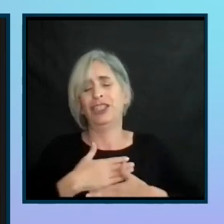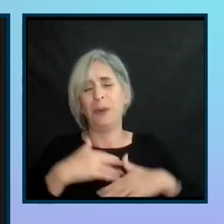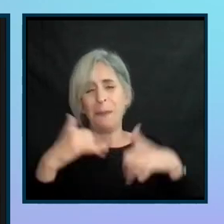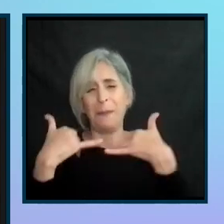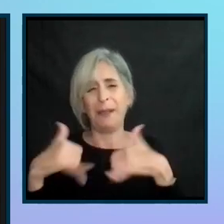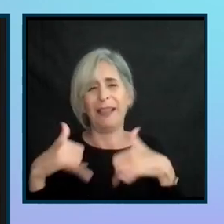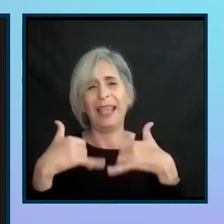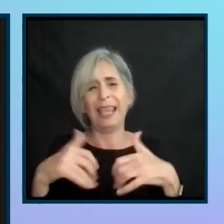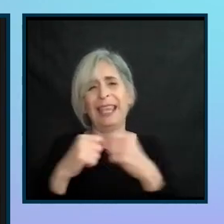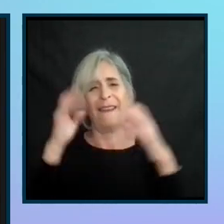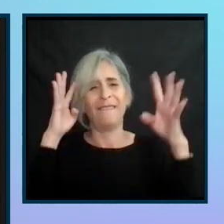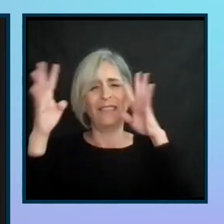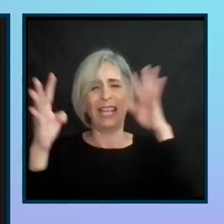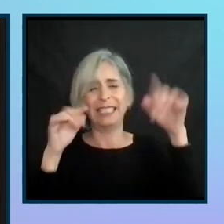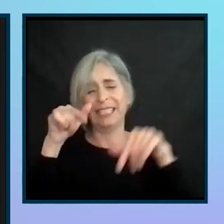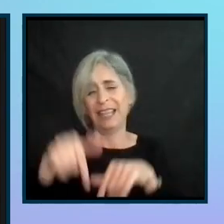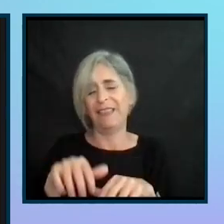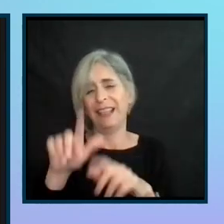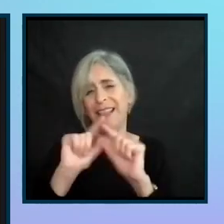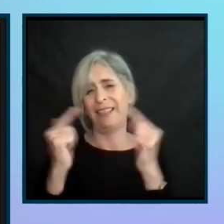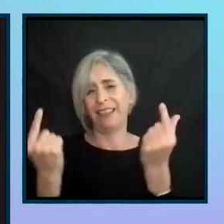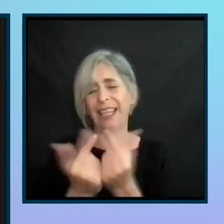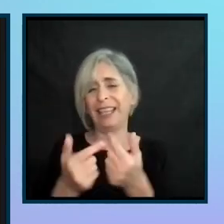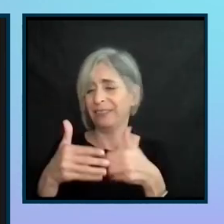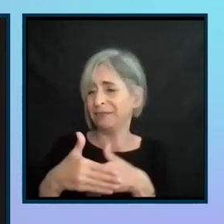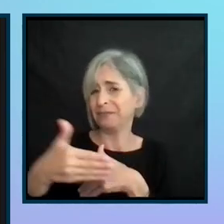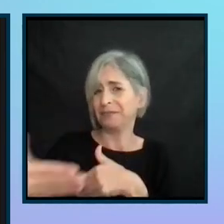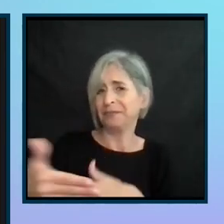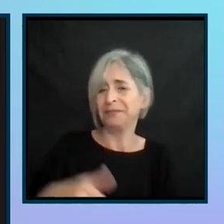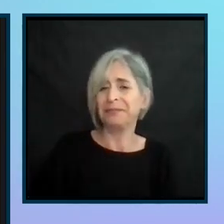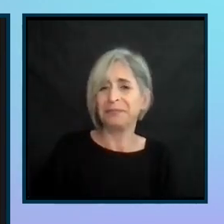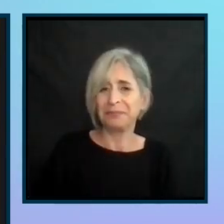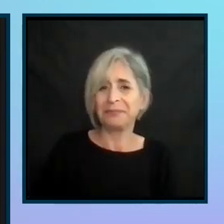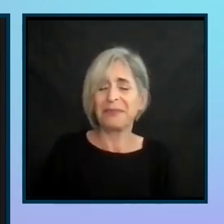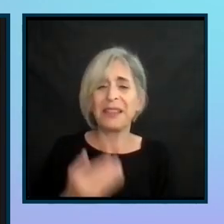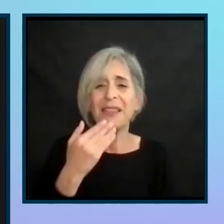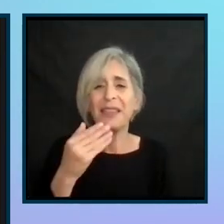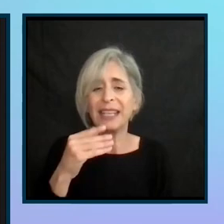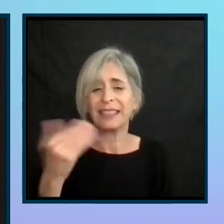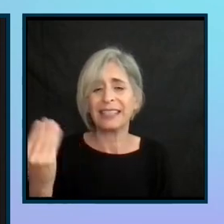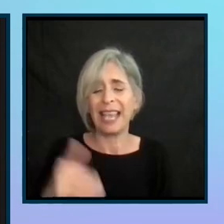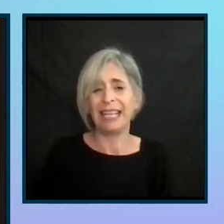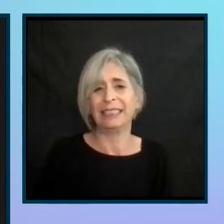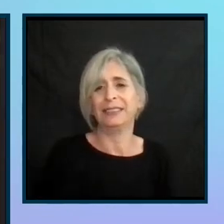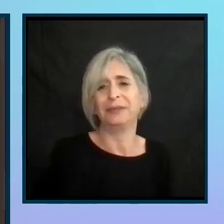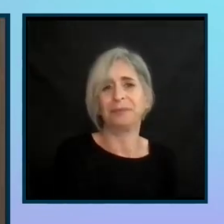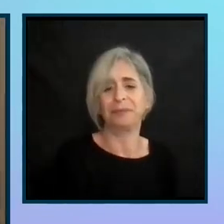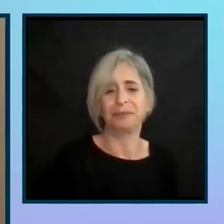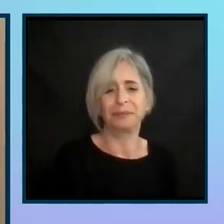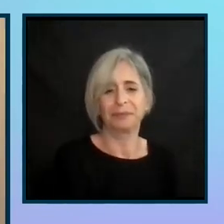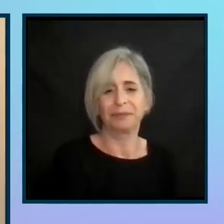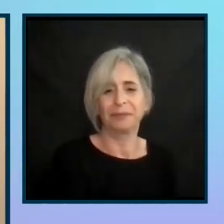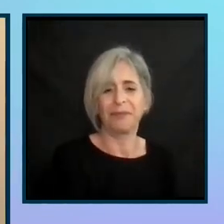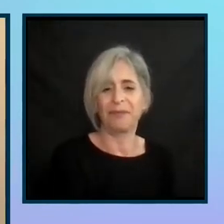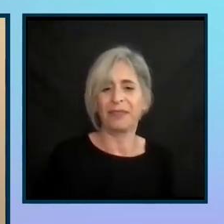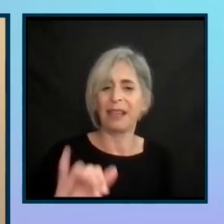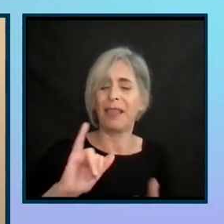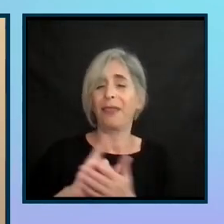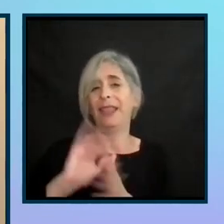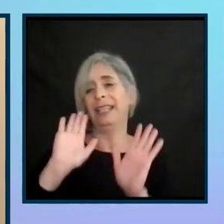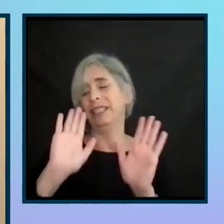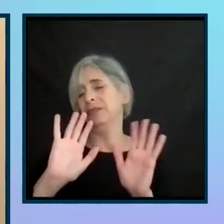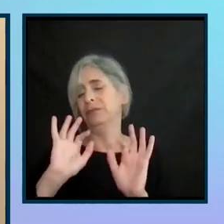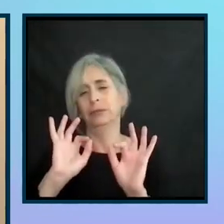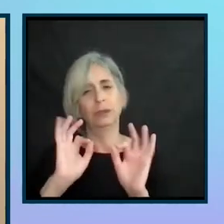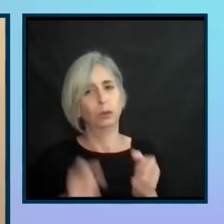within this league. And I'm going to leave it back to you, Brian. Thanks again. Thanks, Nick. That was very well put. And